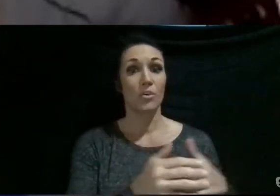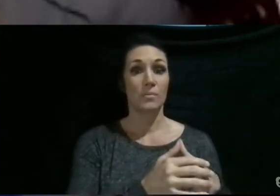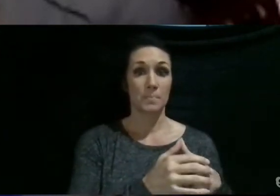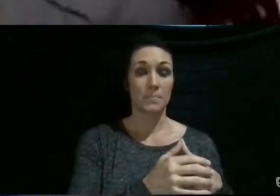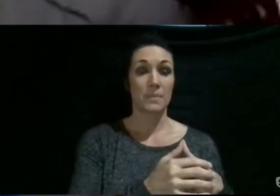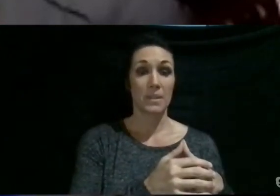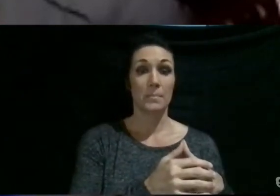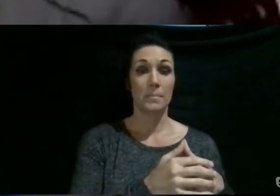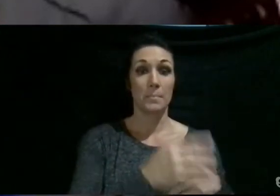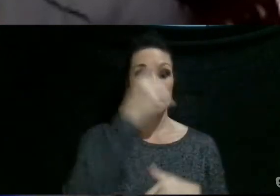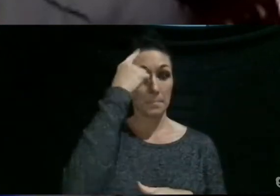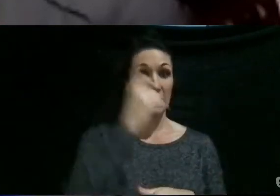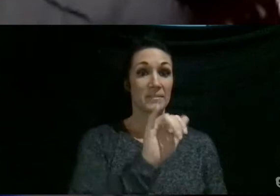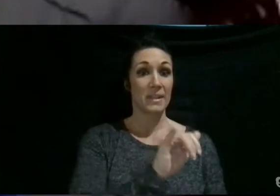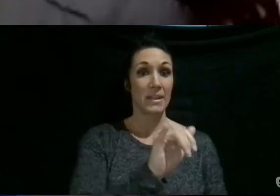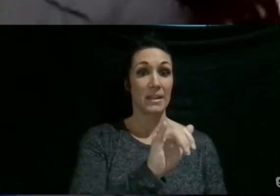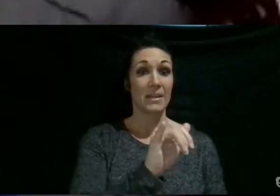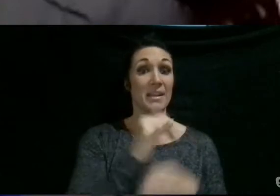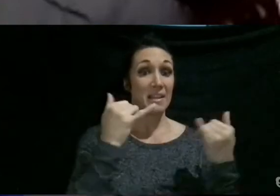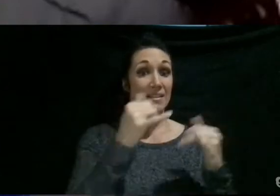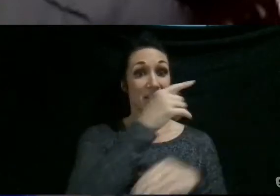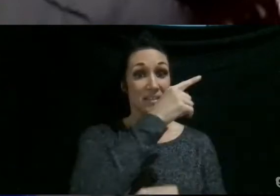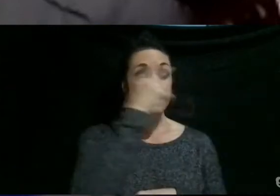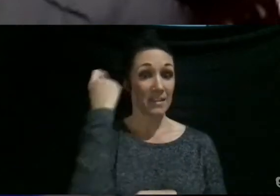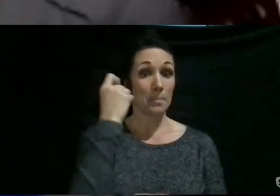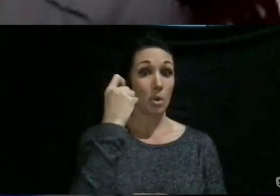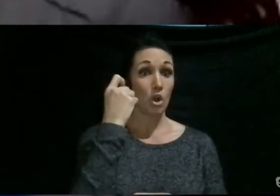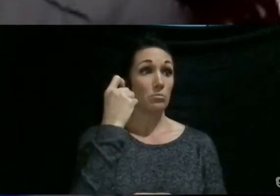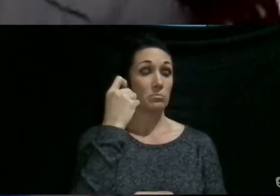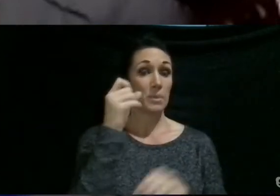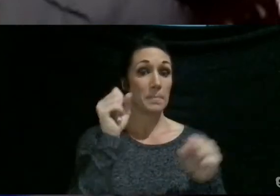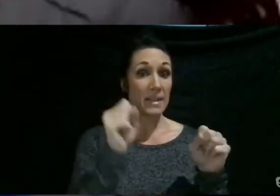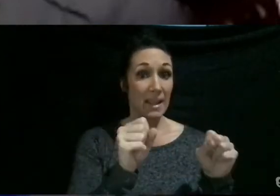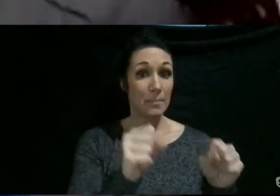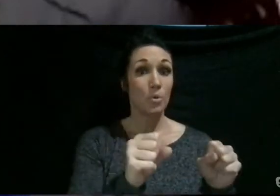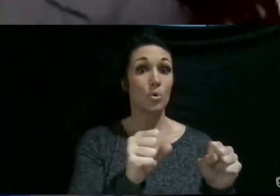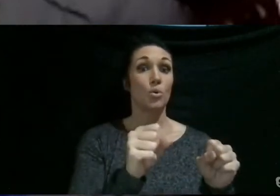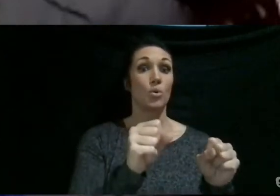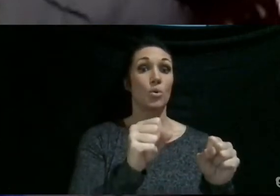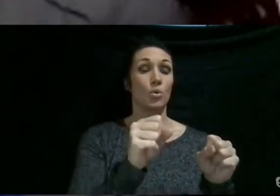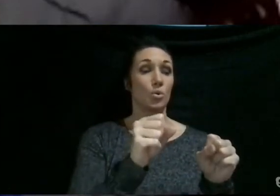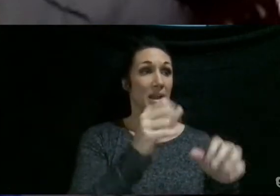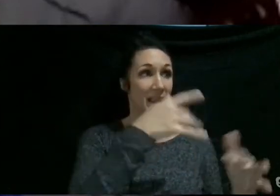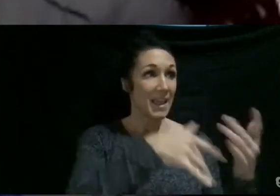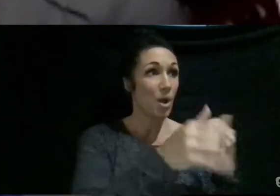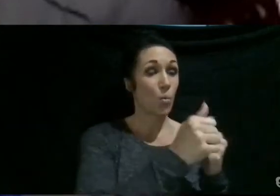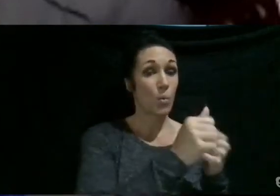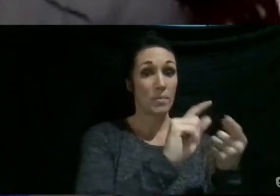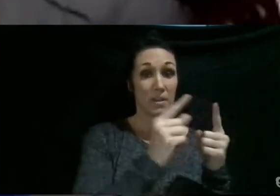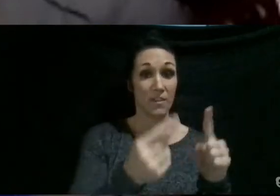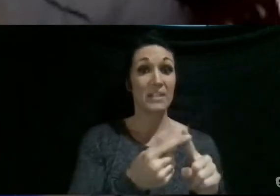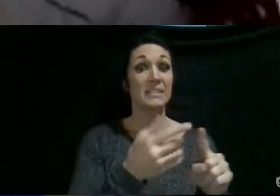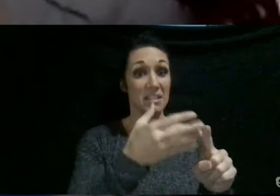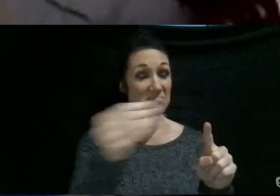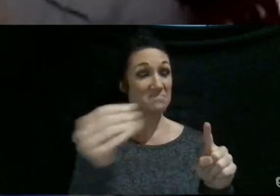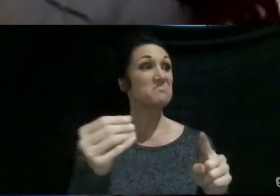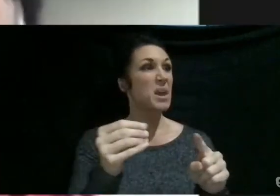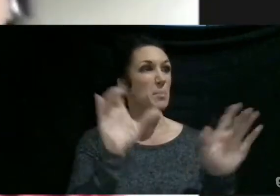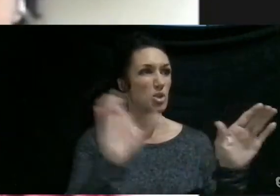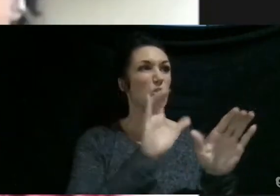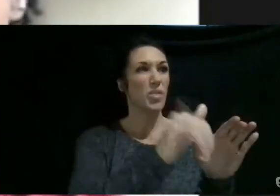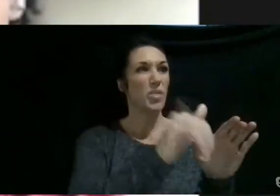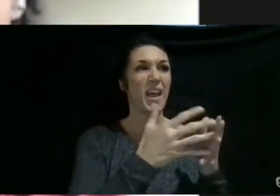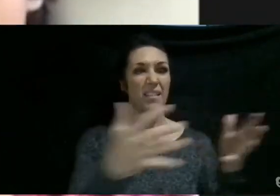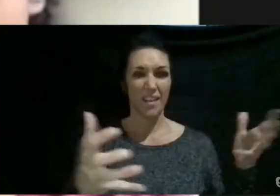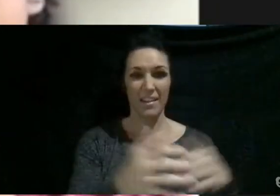one, like, this summer has been one of the few summers I've been able to, like, spend my time with my friends, and I've been taking advantage of that a lot.